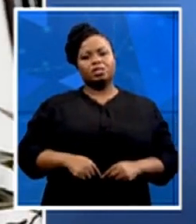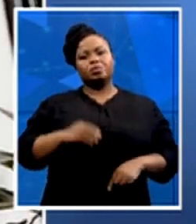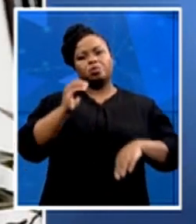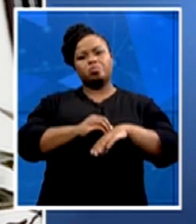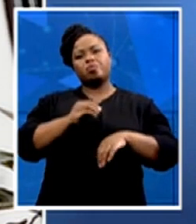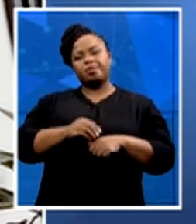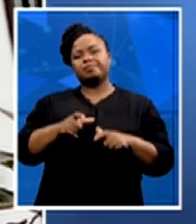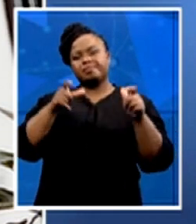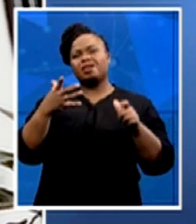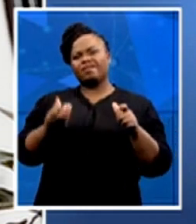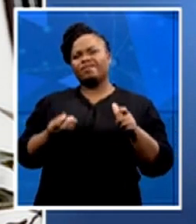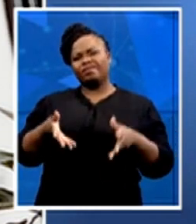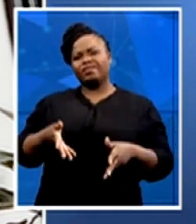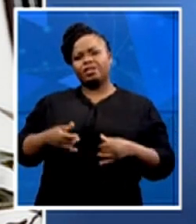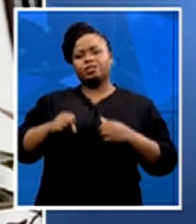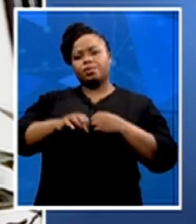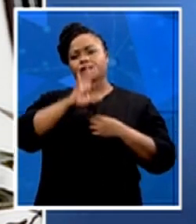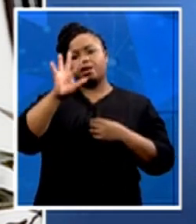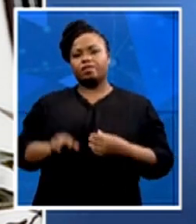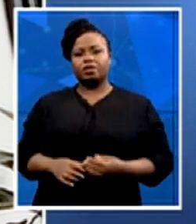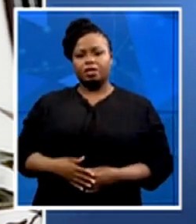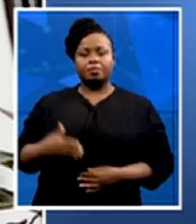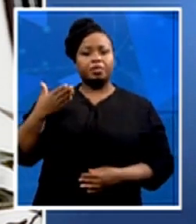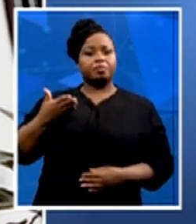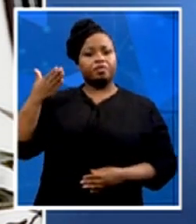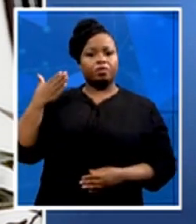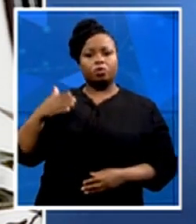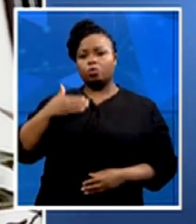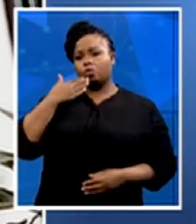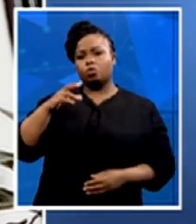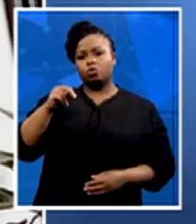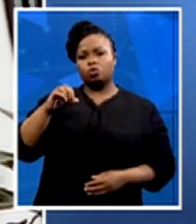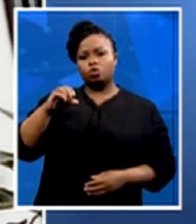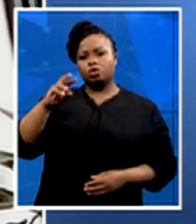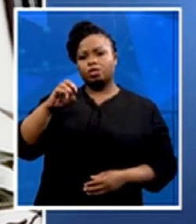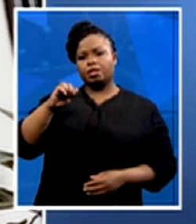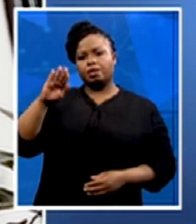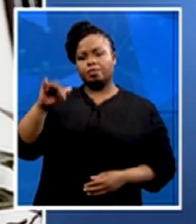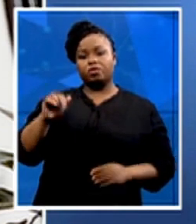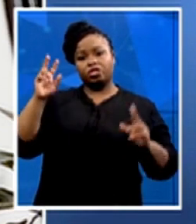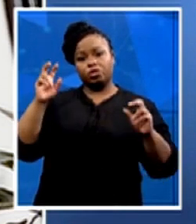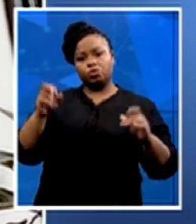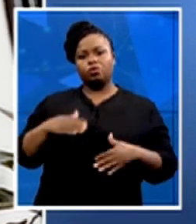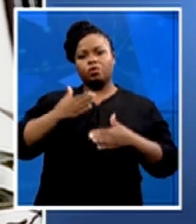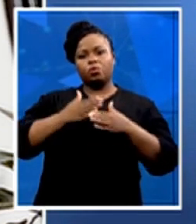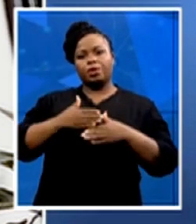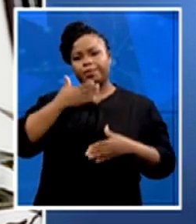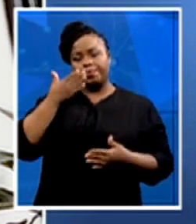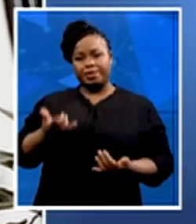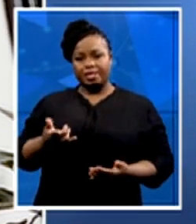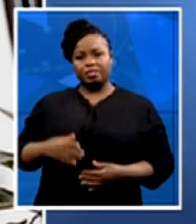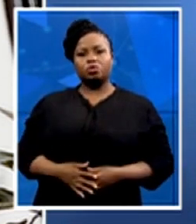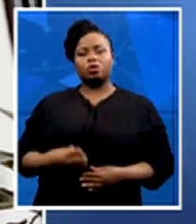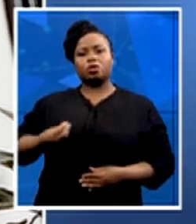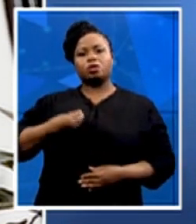speaker, on the issue of unemployment, young people in this country, their profile is